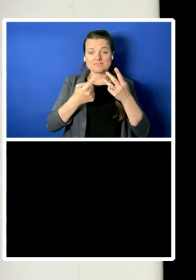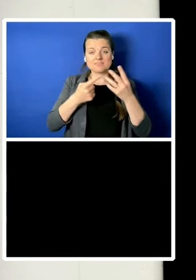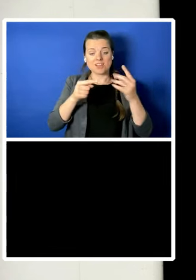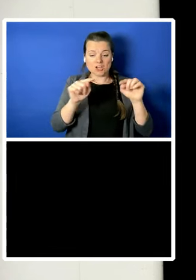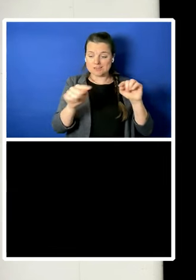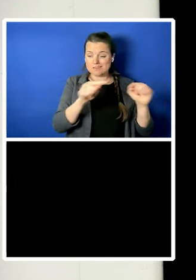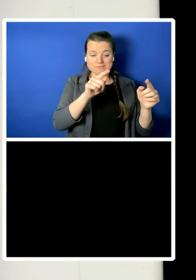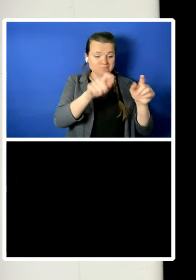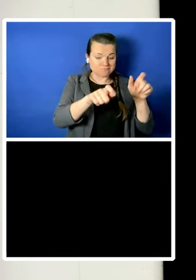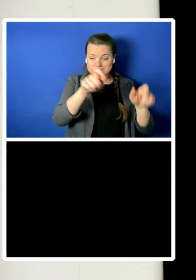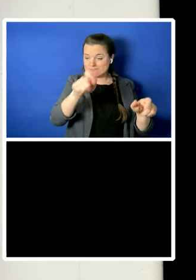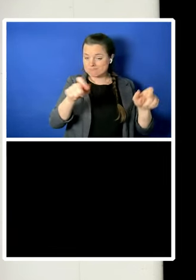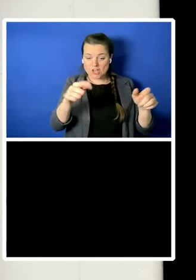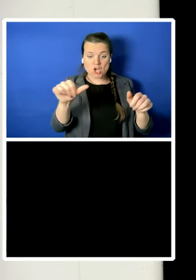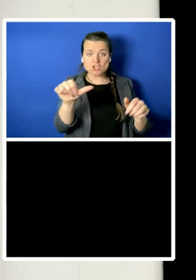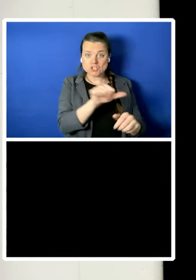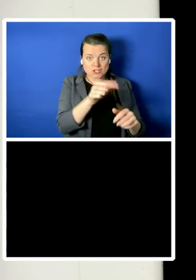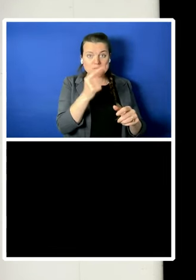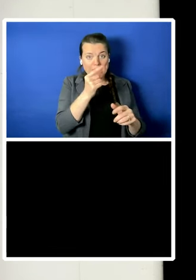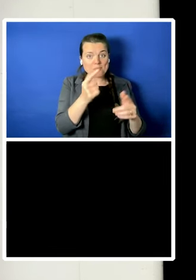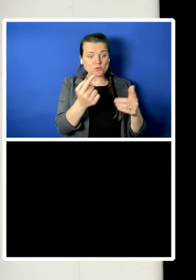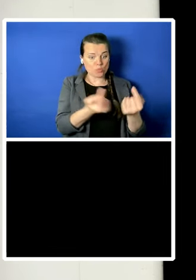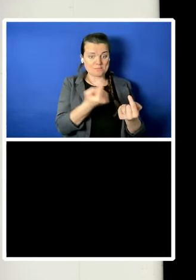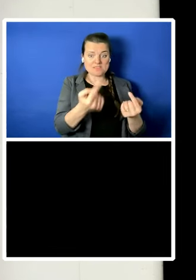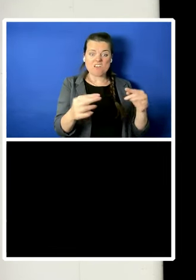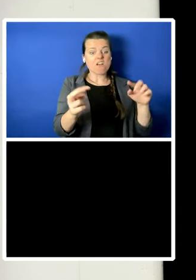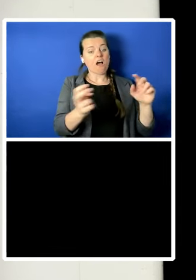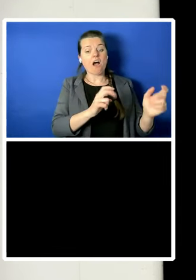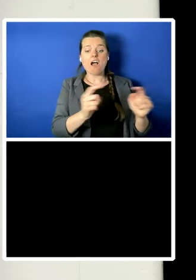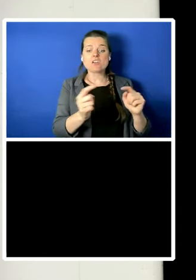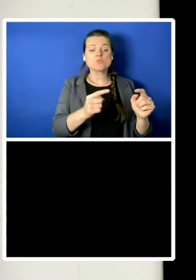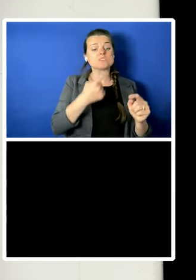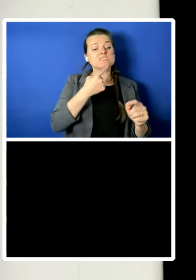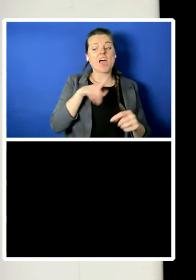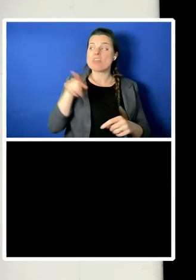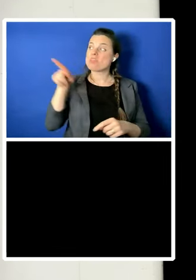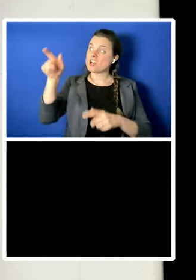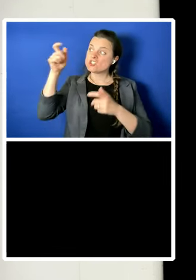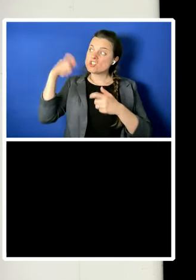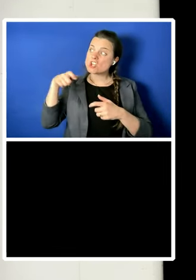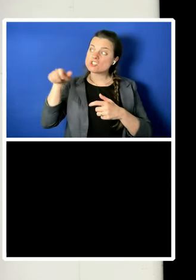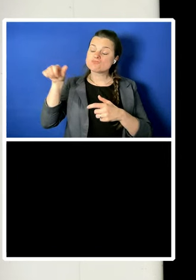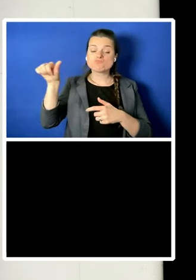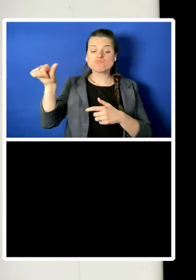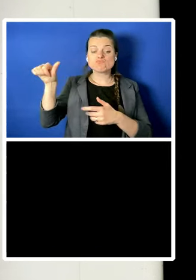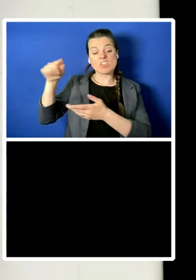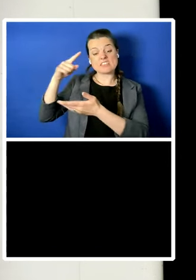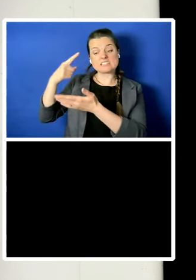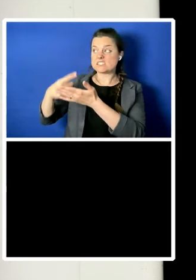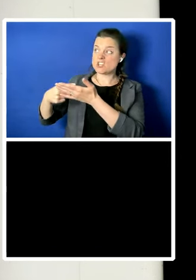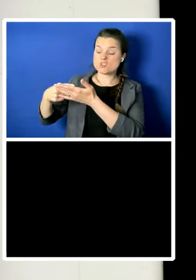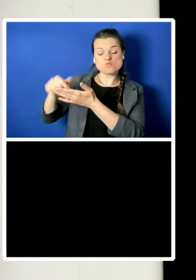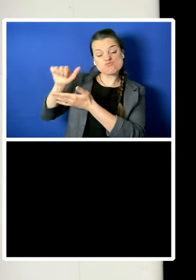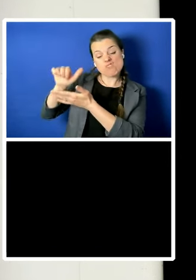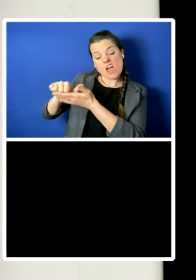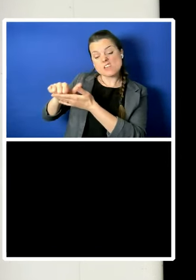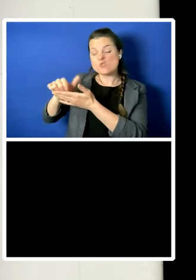judge or the politician got a particular decision just about right or completely wrong.